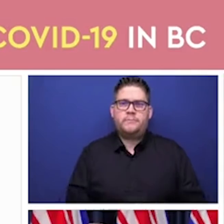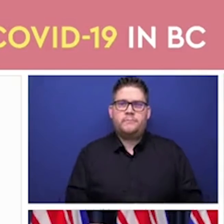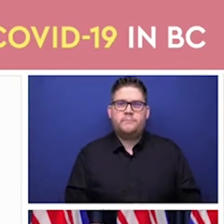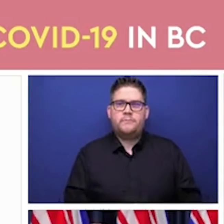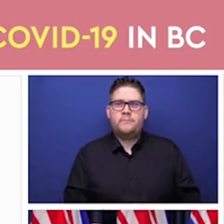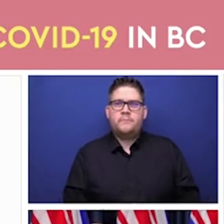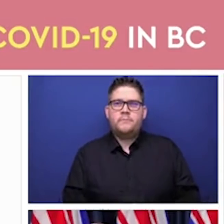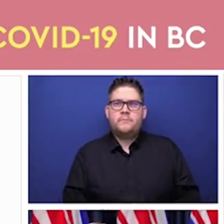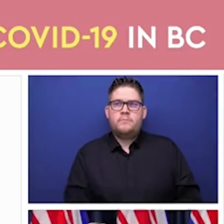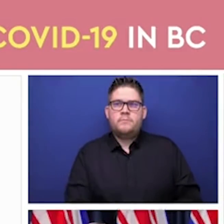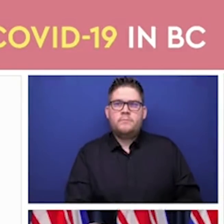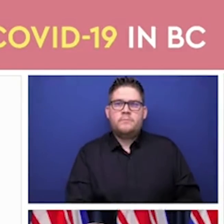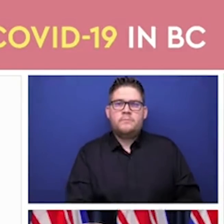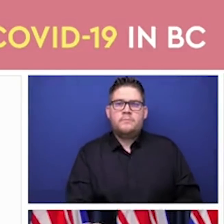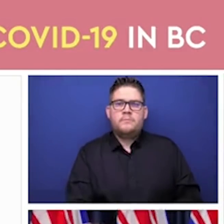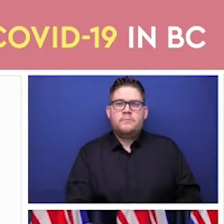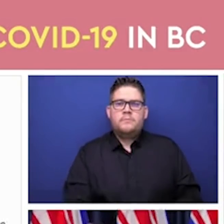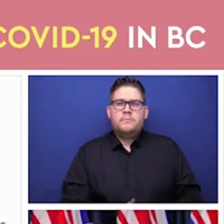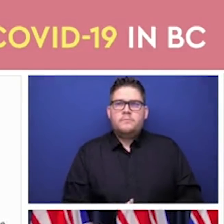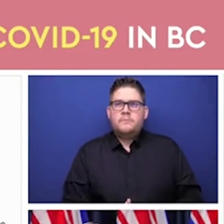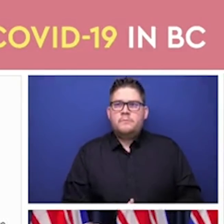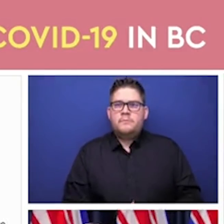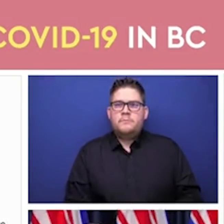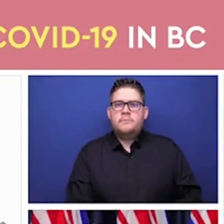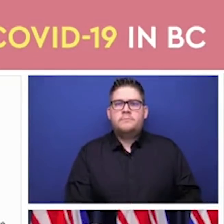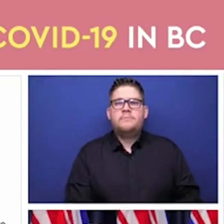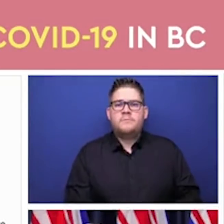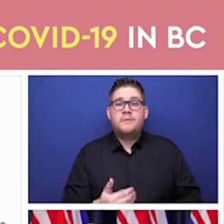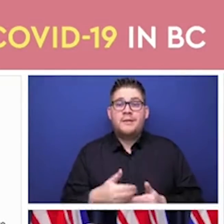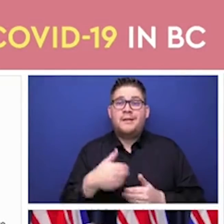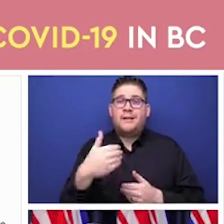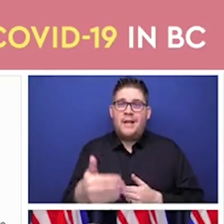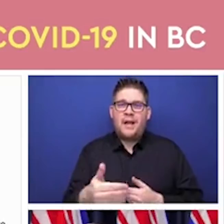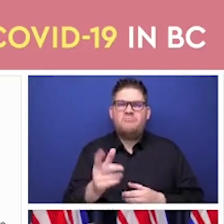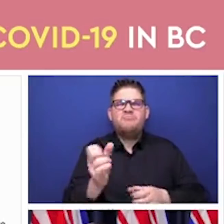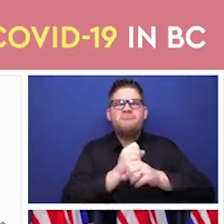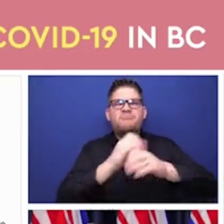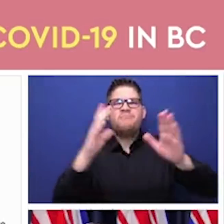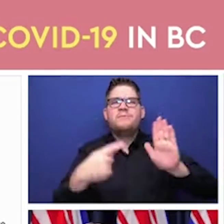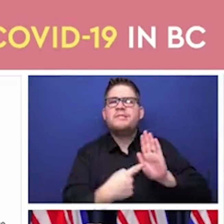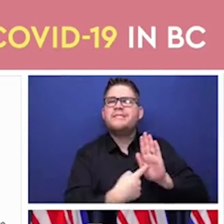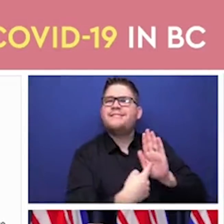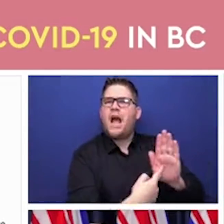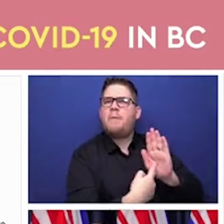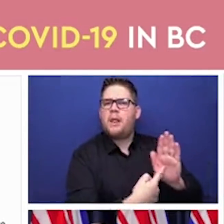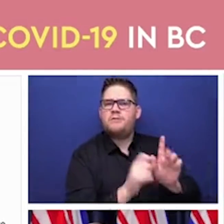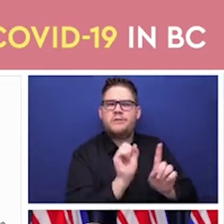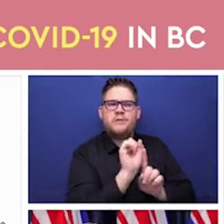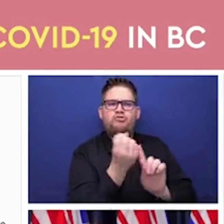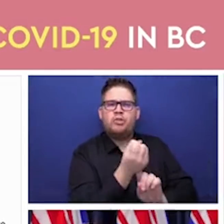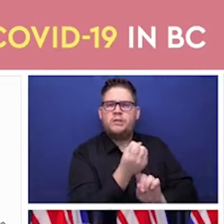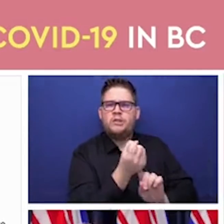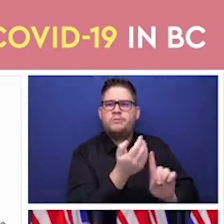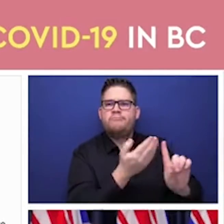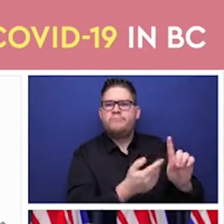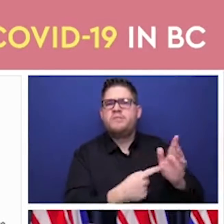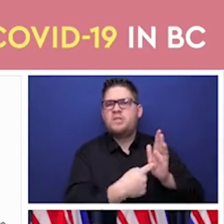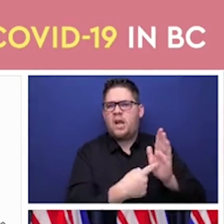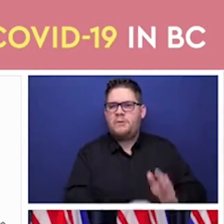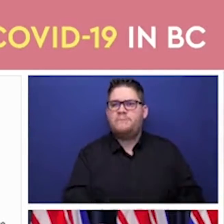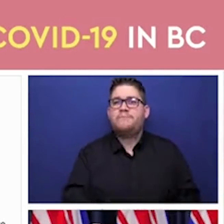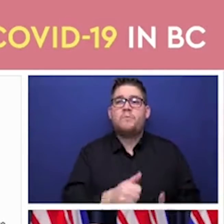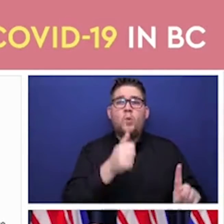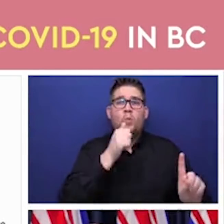So Mrs. McWinney is going to hear on the radio, on the TV, she might see, she might have her daughter call her, her friends, her church group,